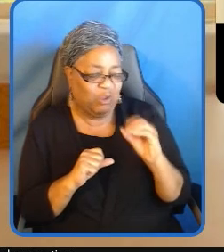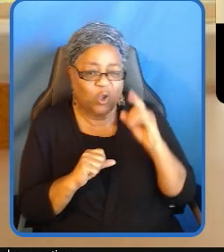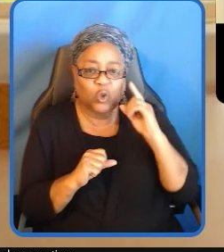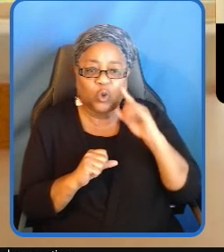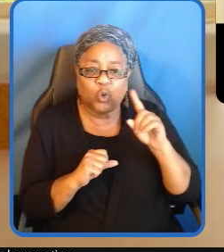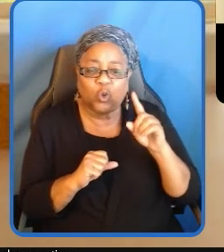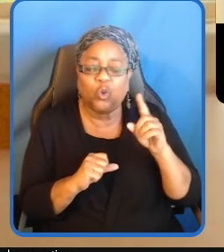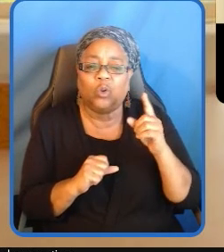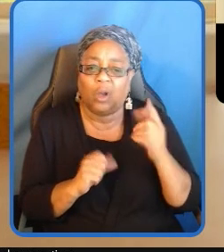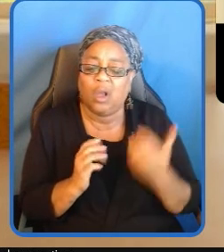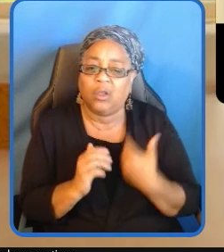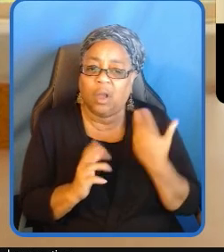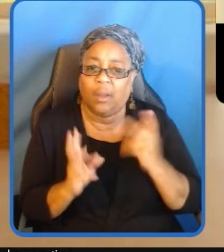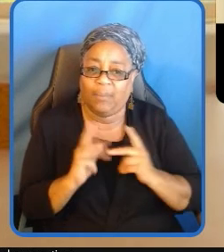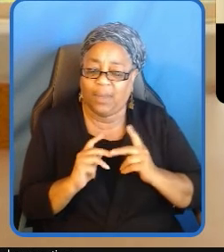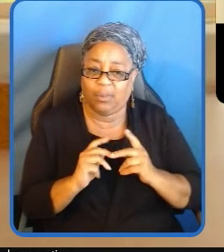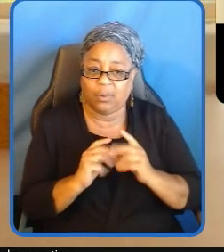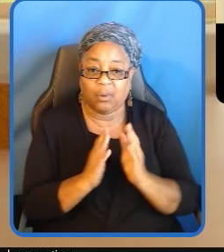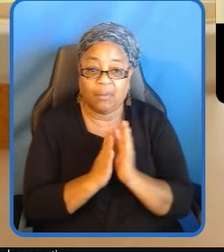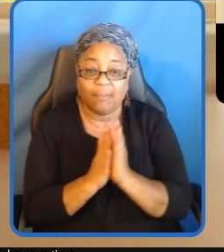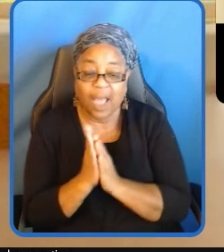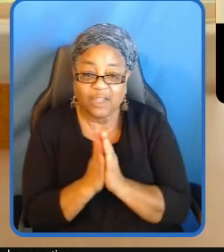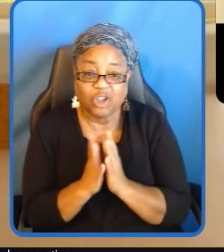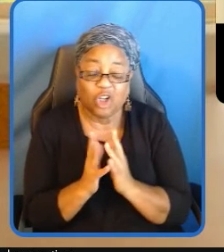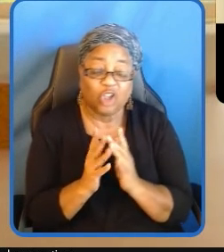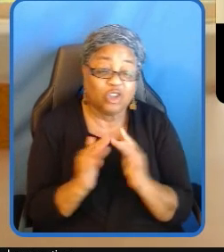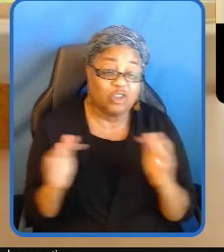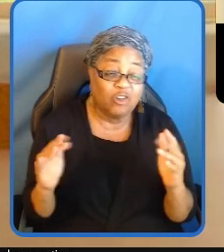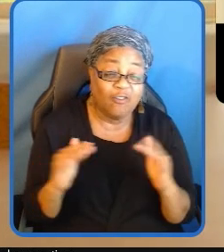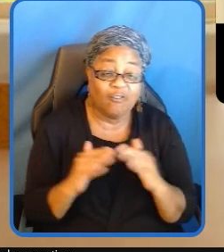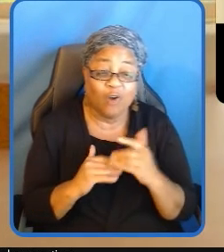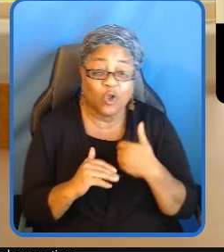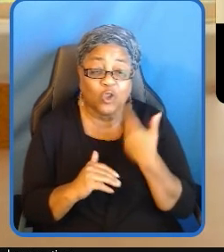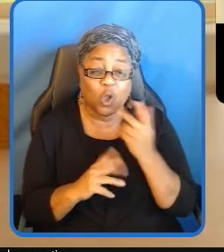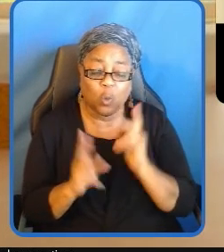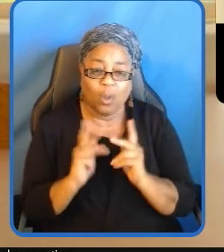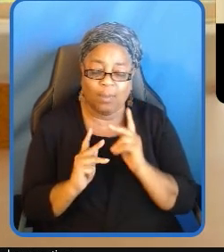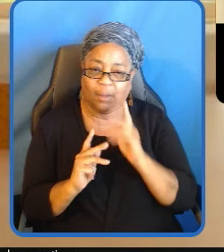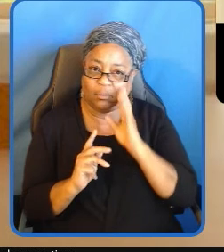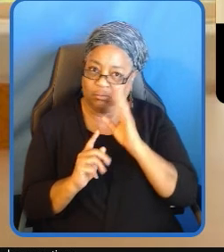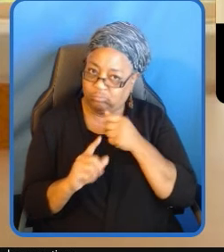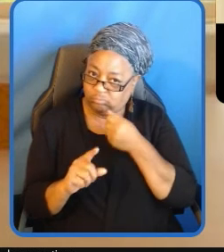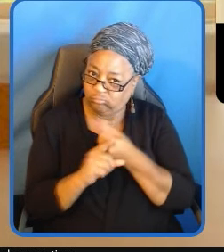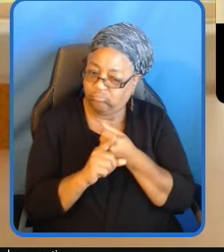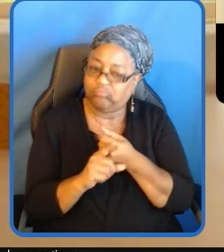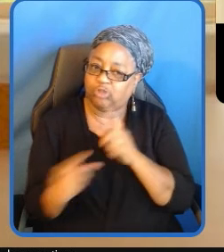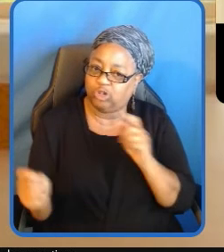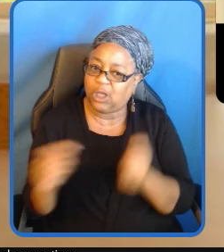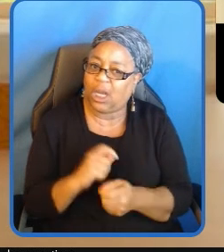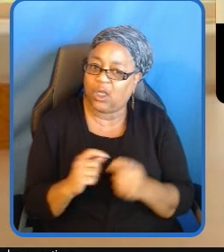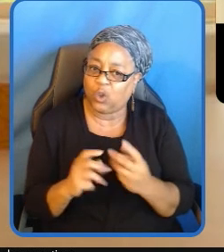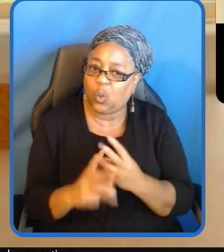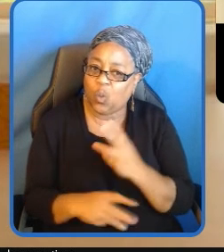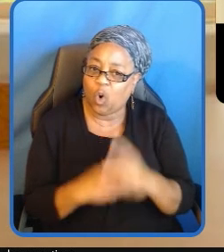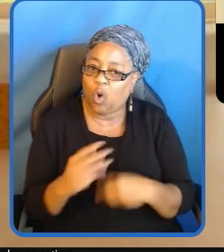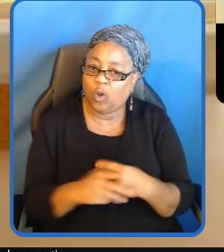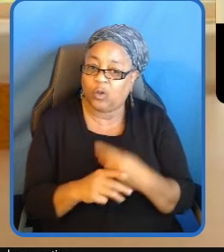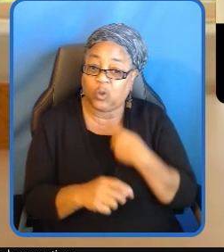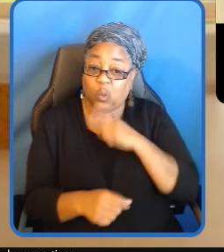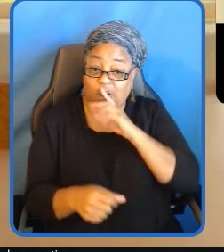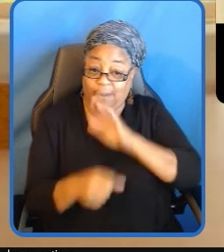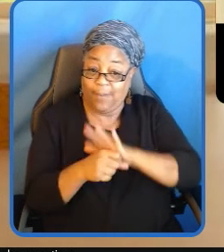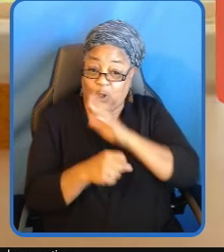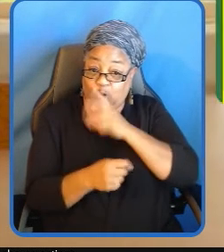ambitious and diverse young women are the key to transforming the world and we're committed to supporting them on their journey into tech